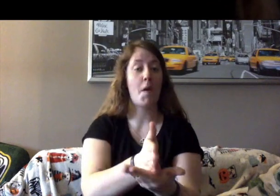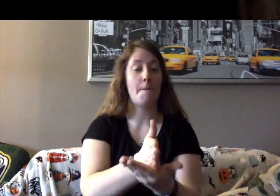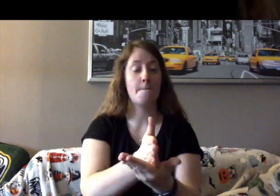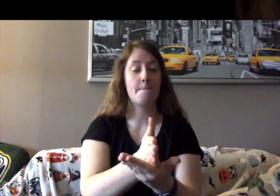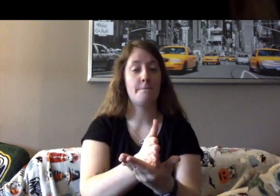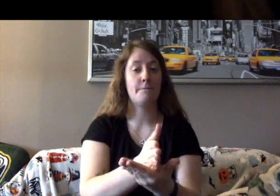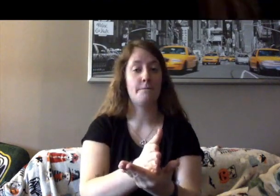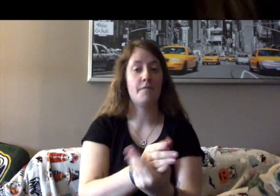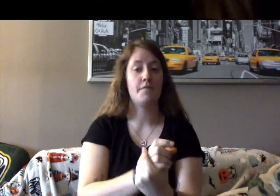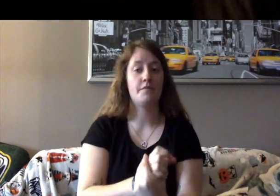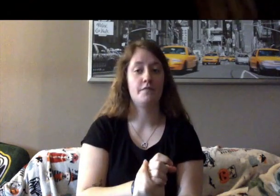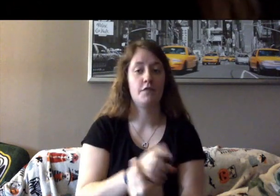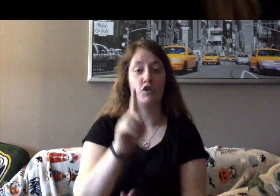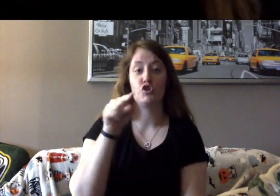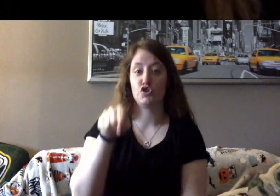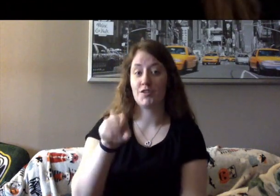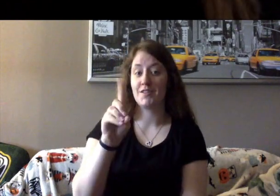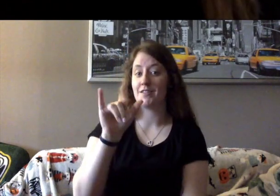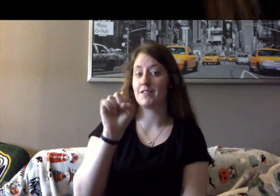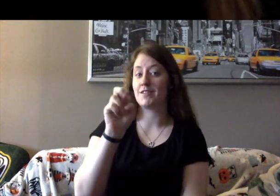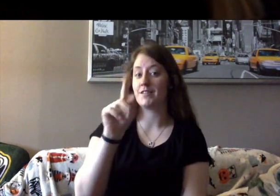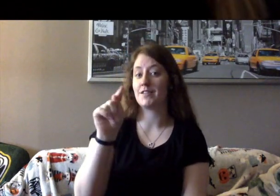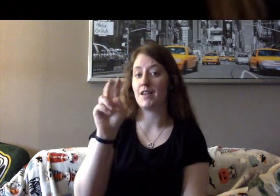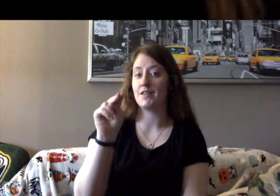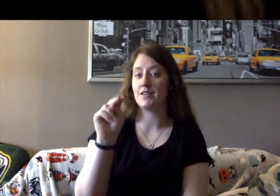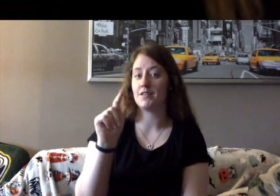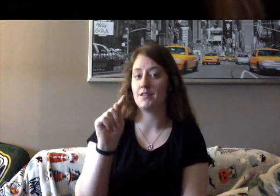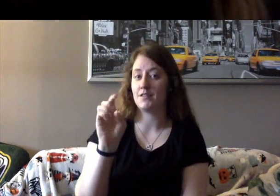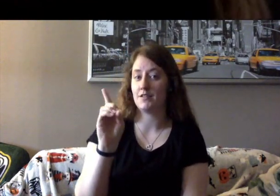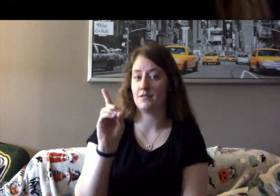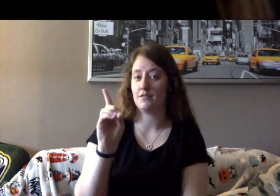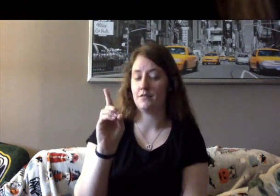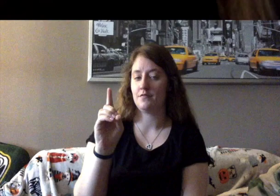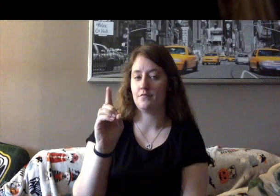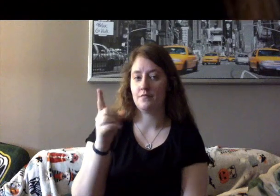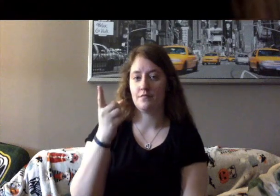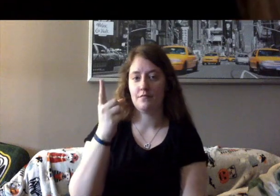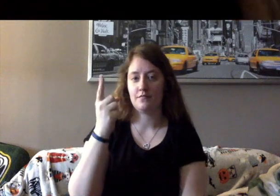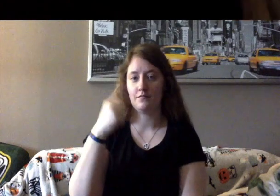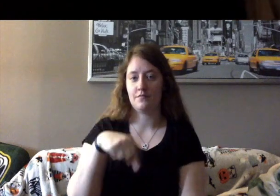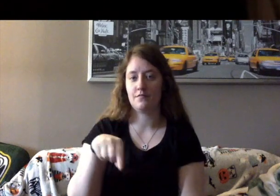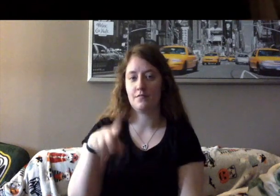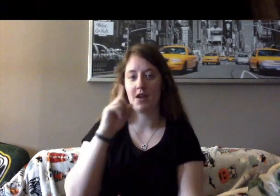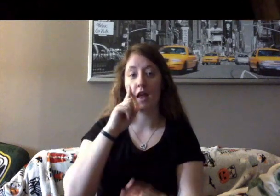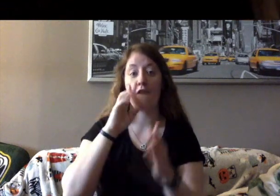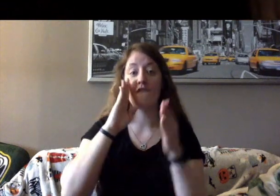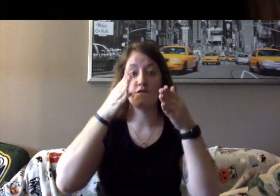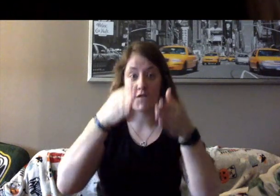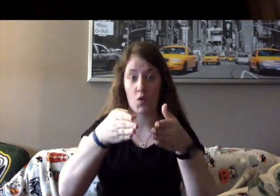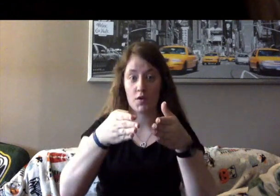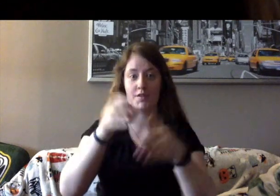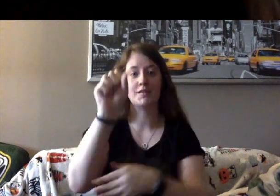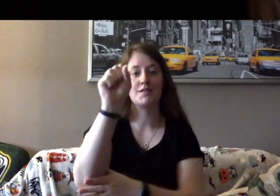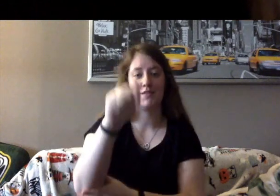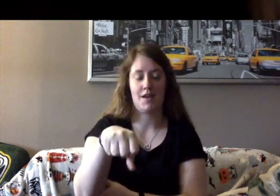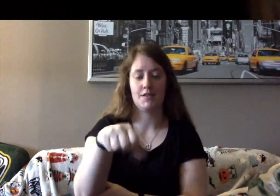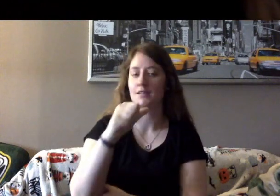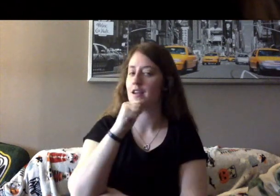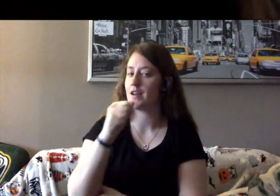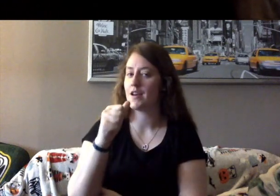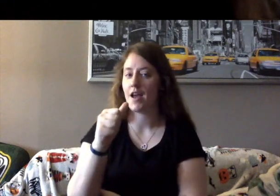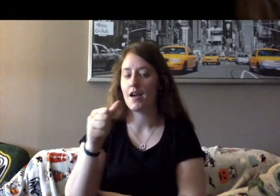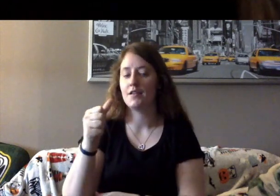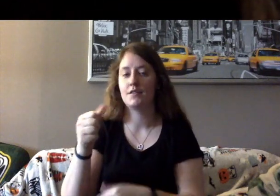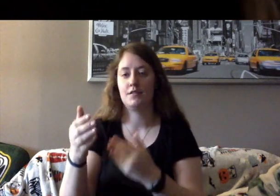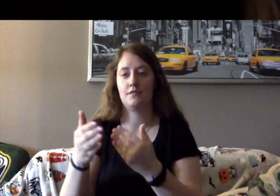dissented. Disagreeable? No. Determined? Yes. This is how